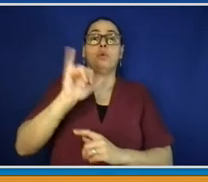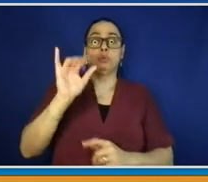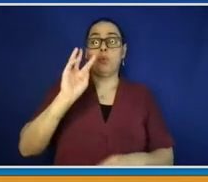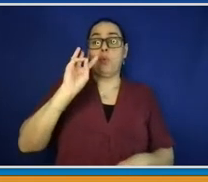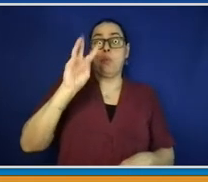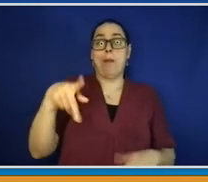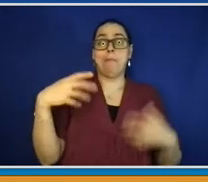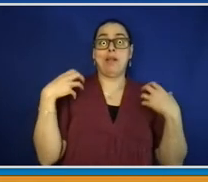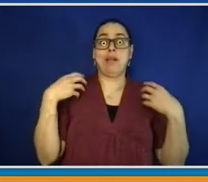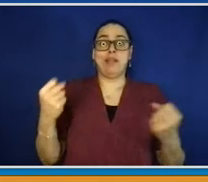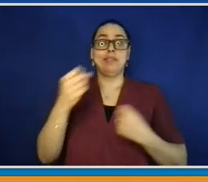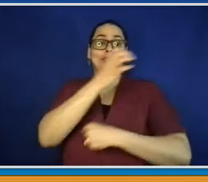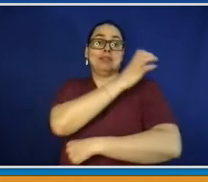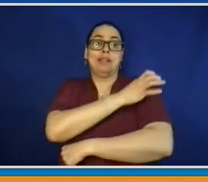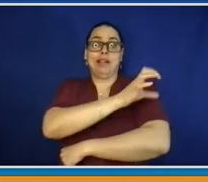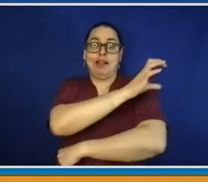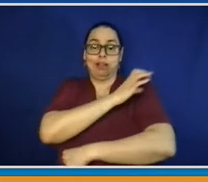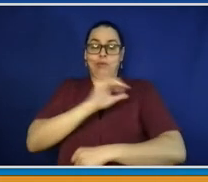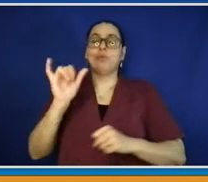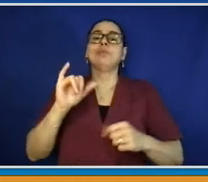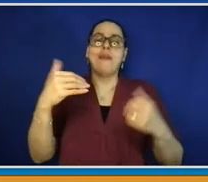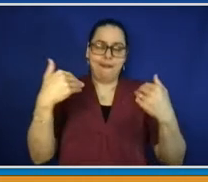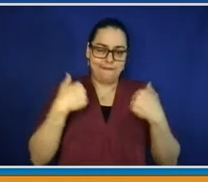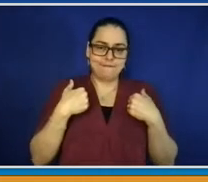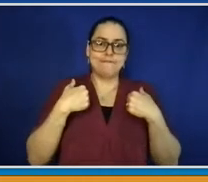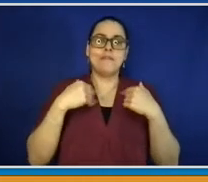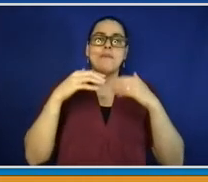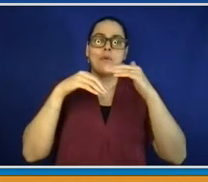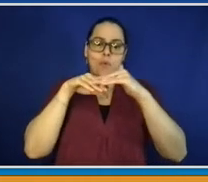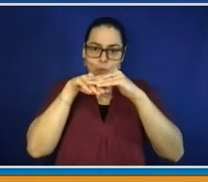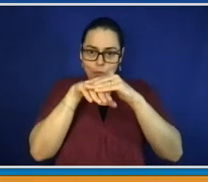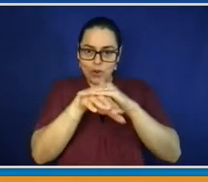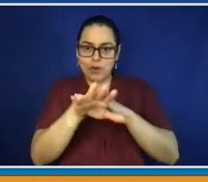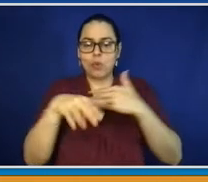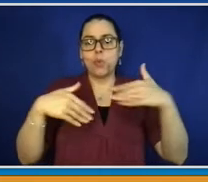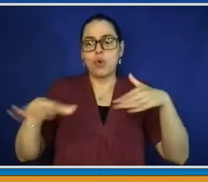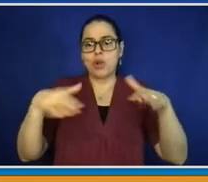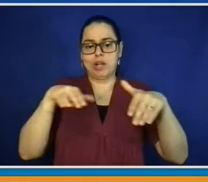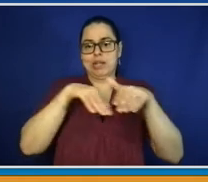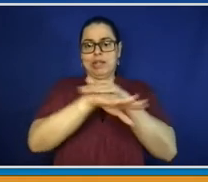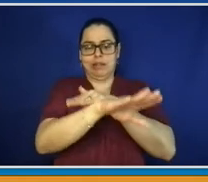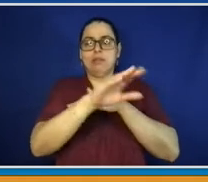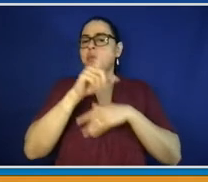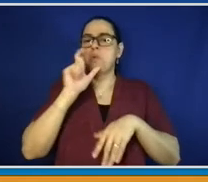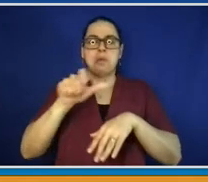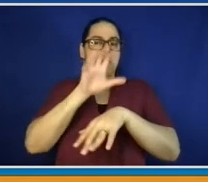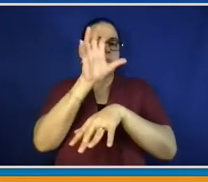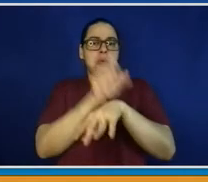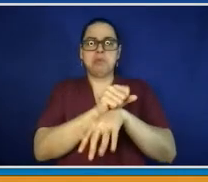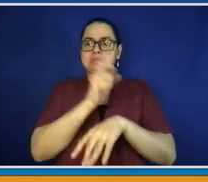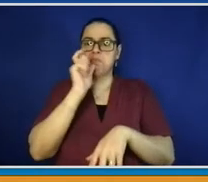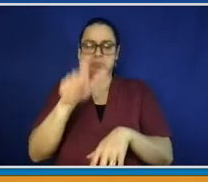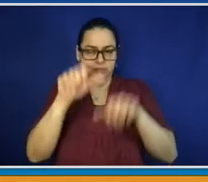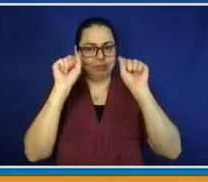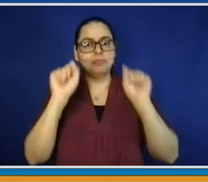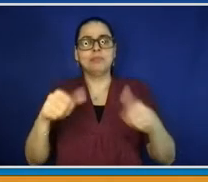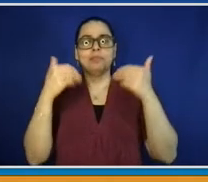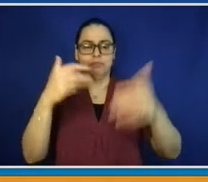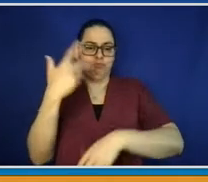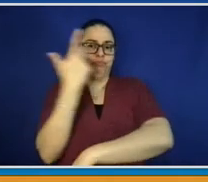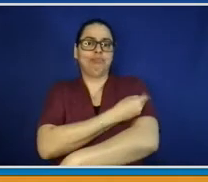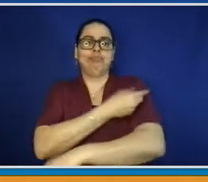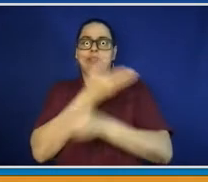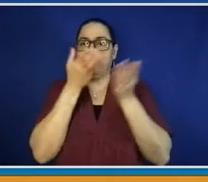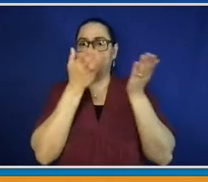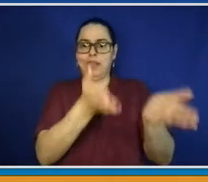pandemic vaccination period, which began in January, and it continues to provide that advantage. So now if you're at a